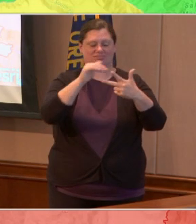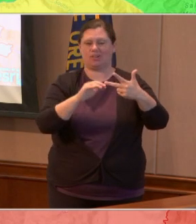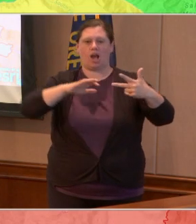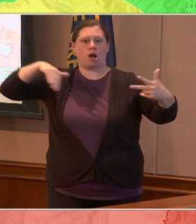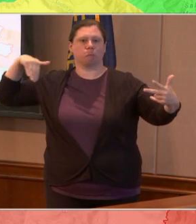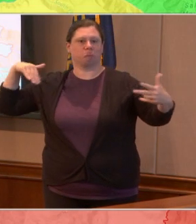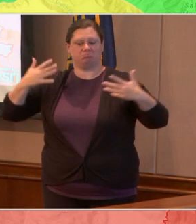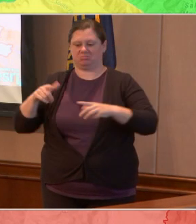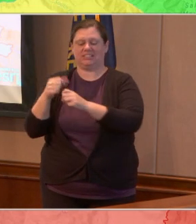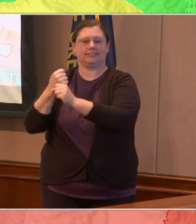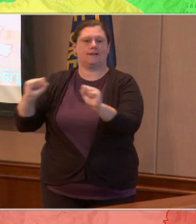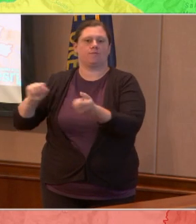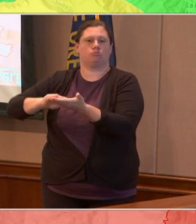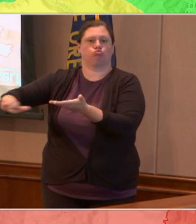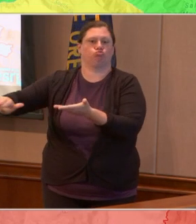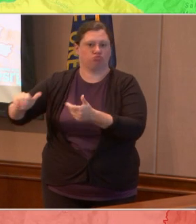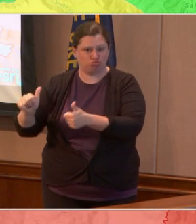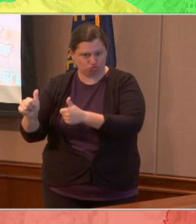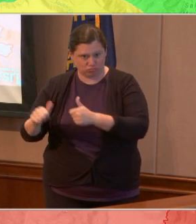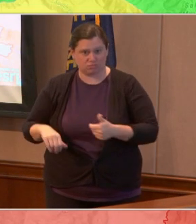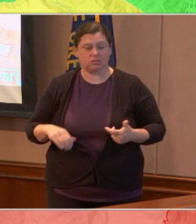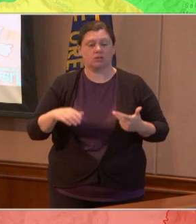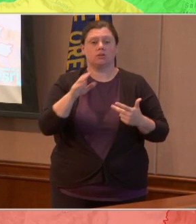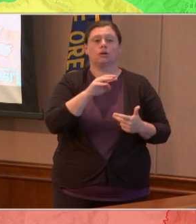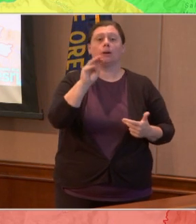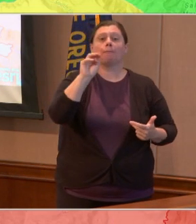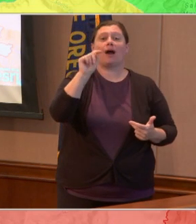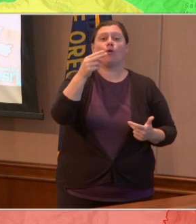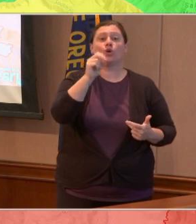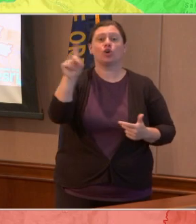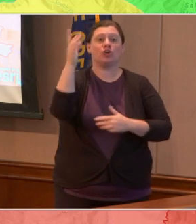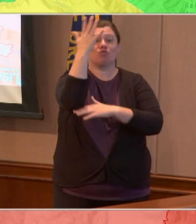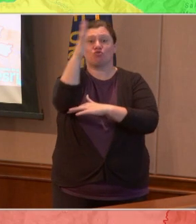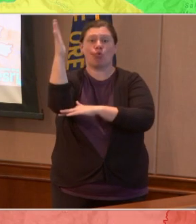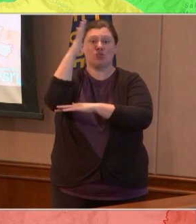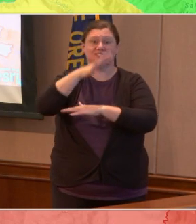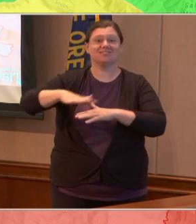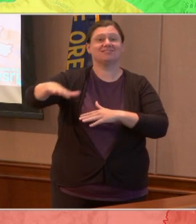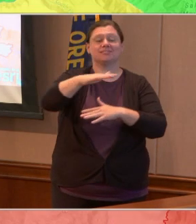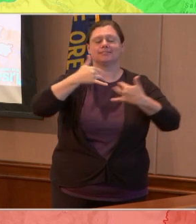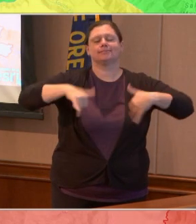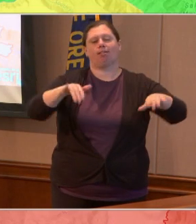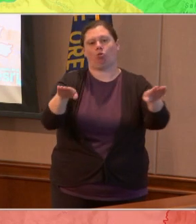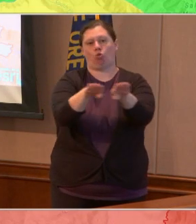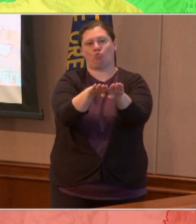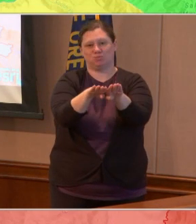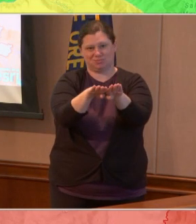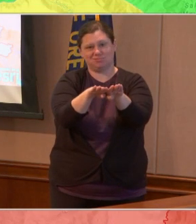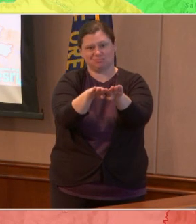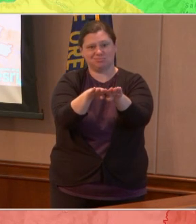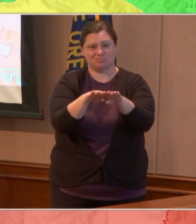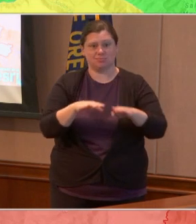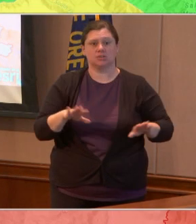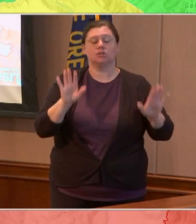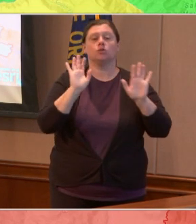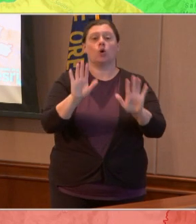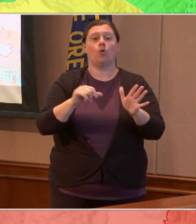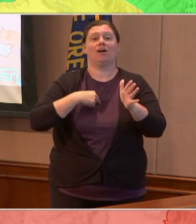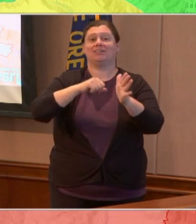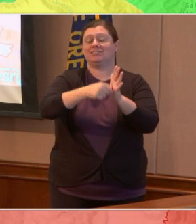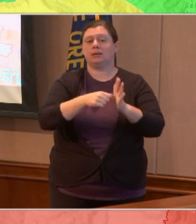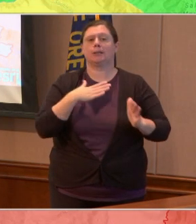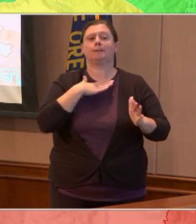National Forest remains closed. And one of the things I cannot encourage enough is we're asking people to stay out of a level